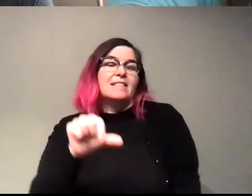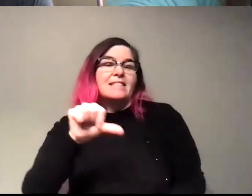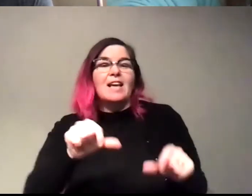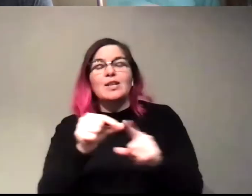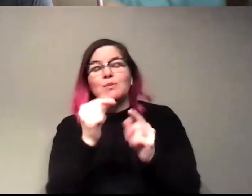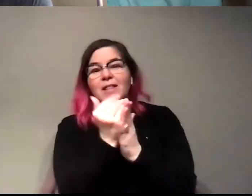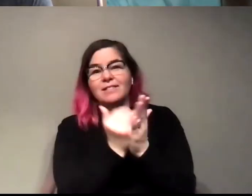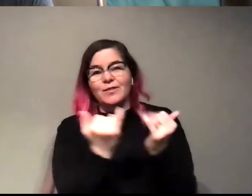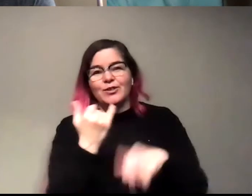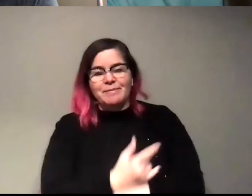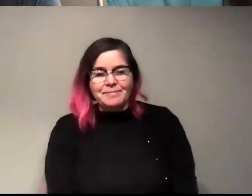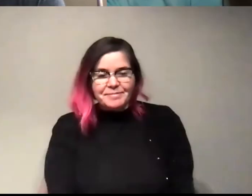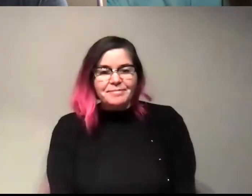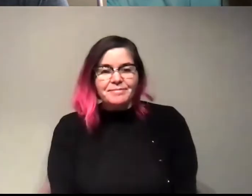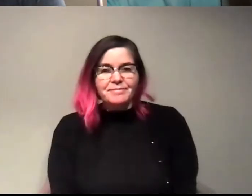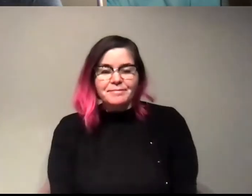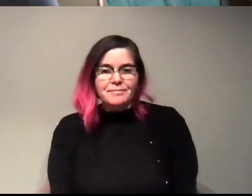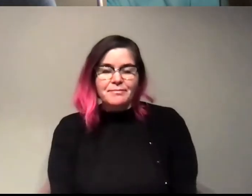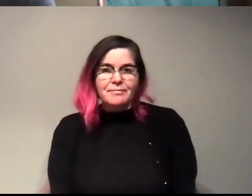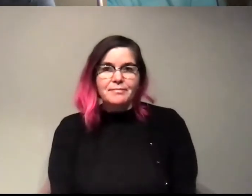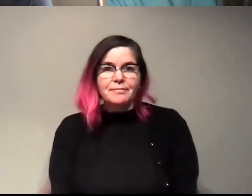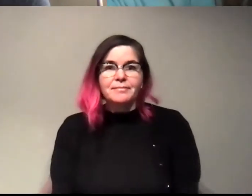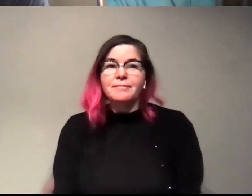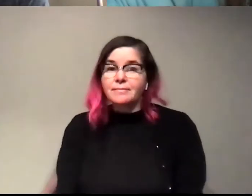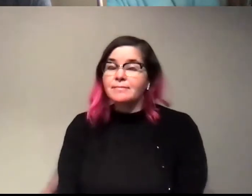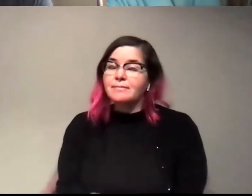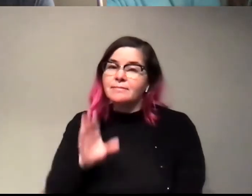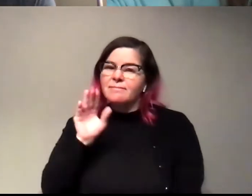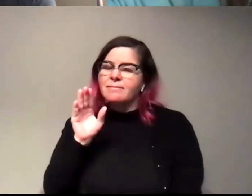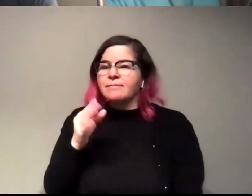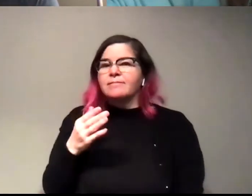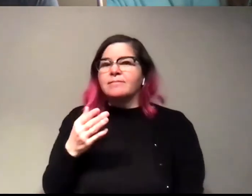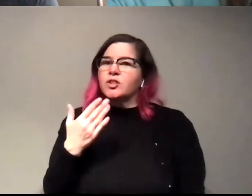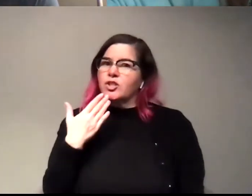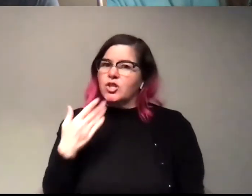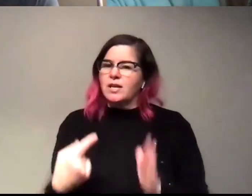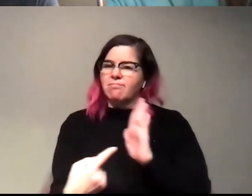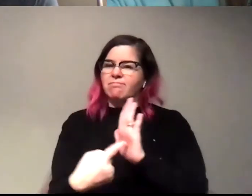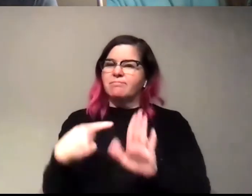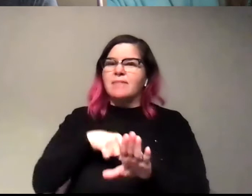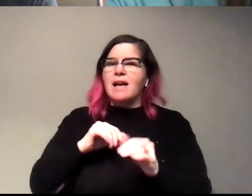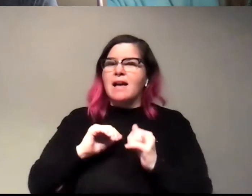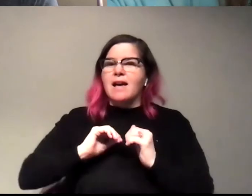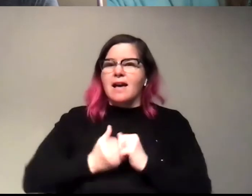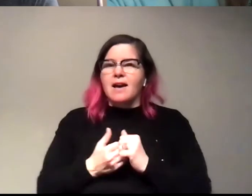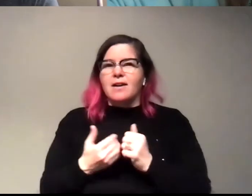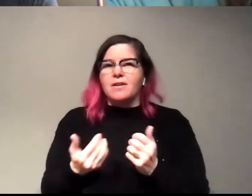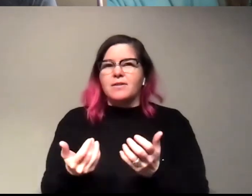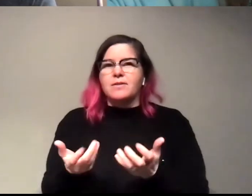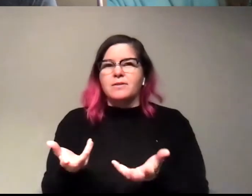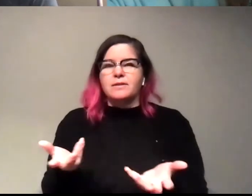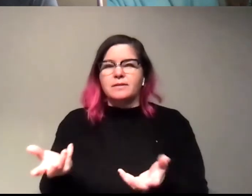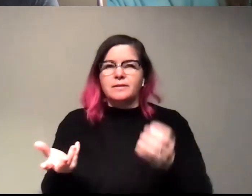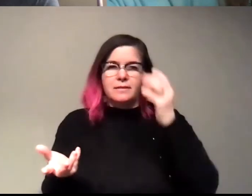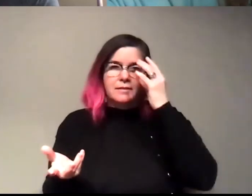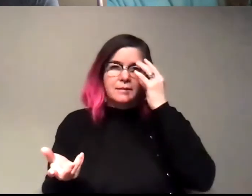for the day. yeah, no. And that's a, it's kind of a really good analogy for how, you know, cause you know,